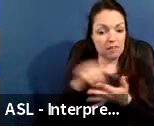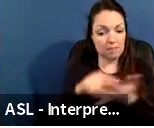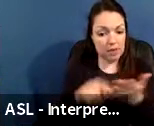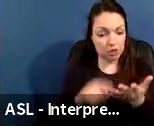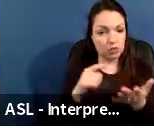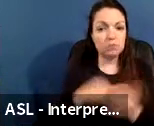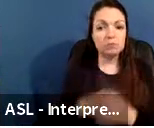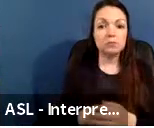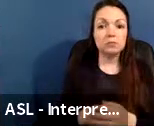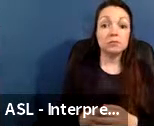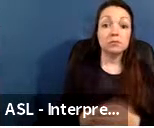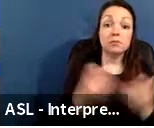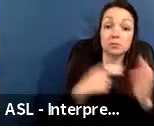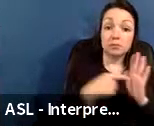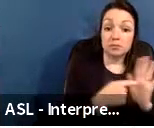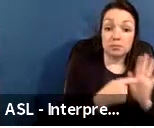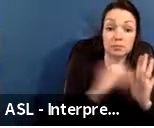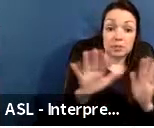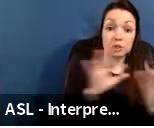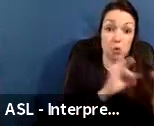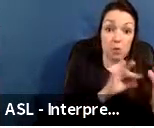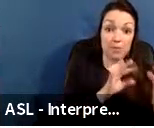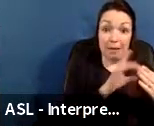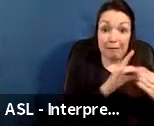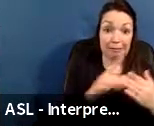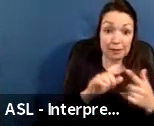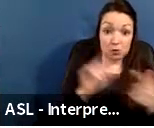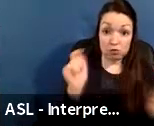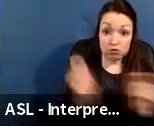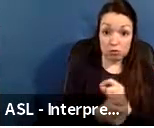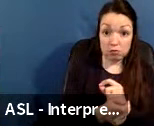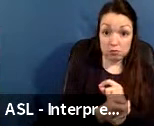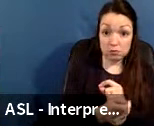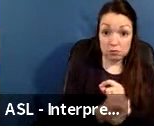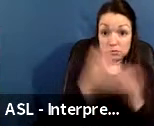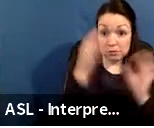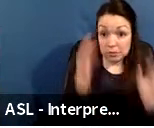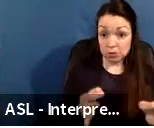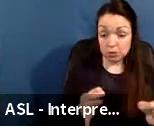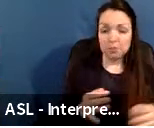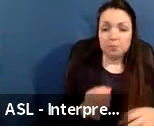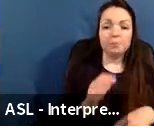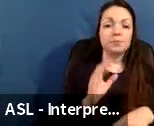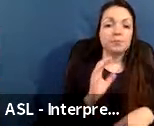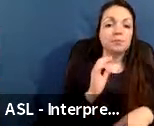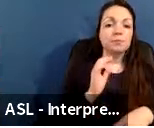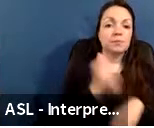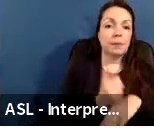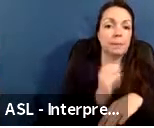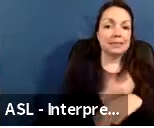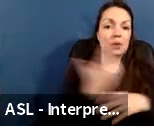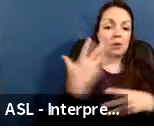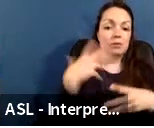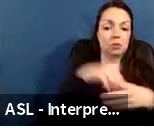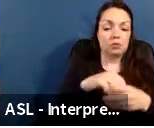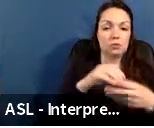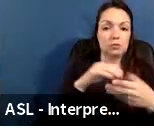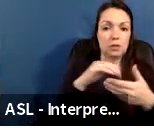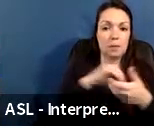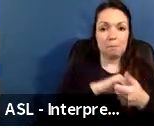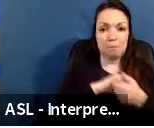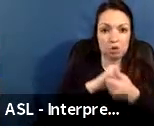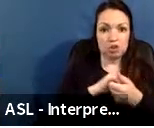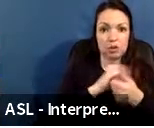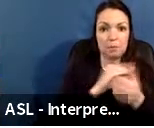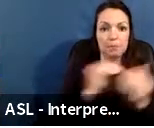how your feedback is leading to change and decisions based on inclusive partnerships and for equity. So here's a